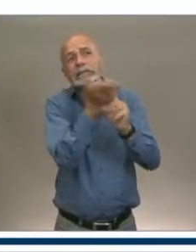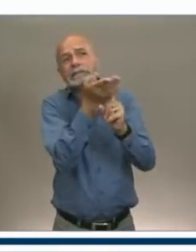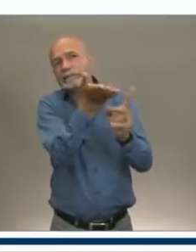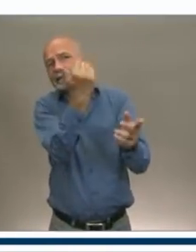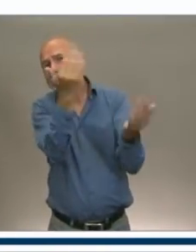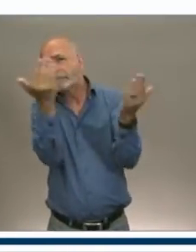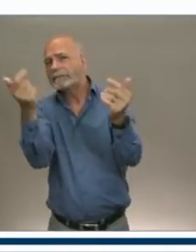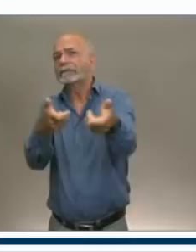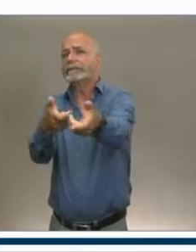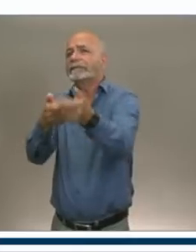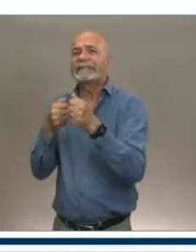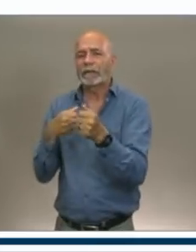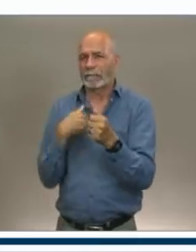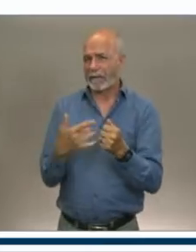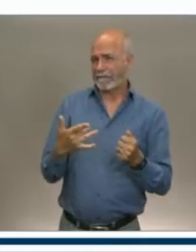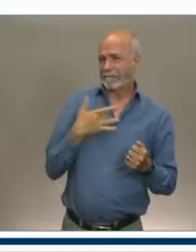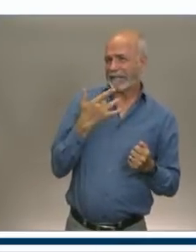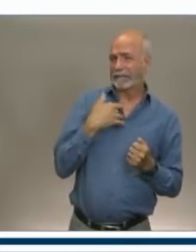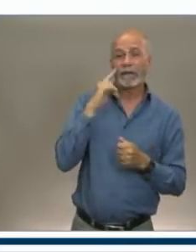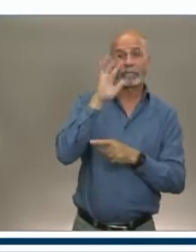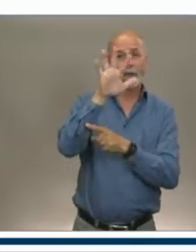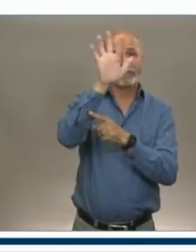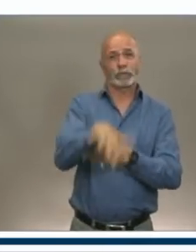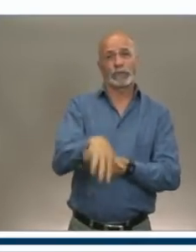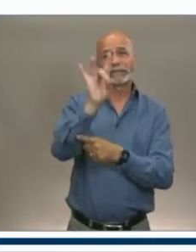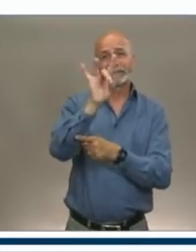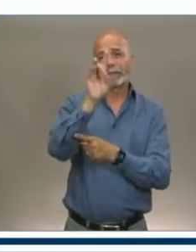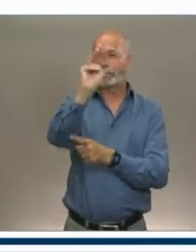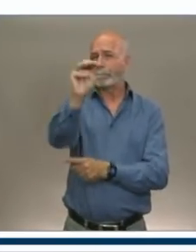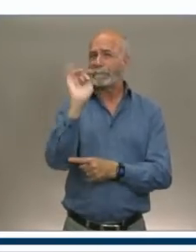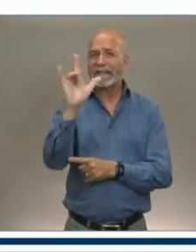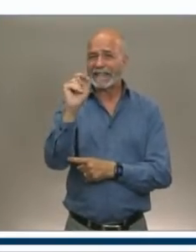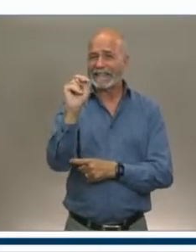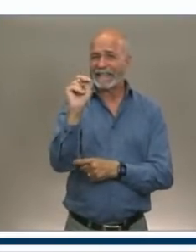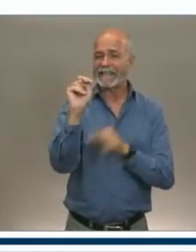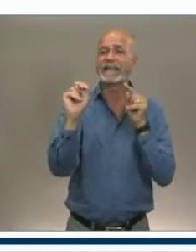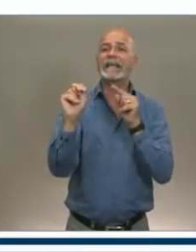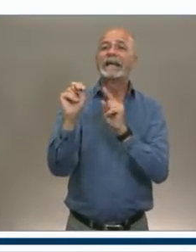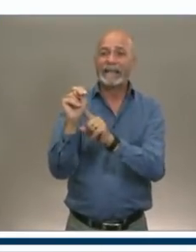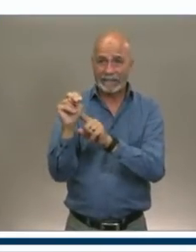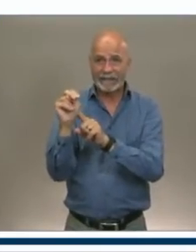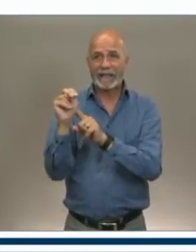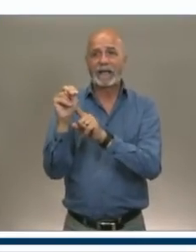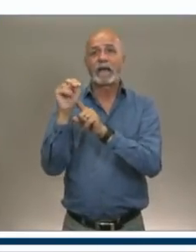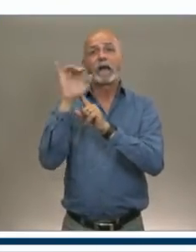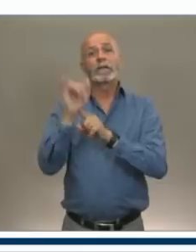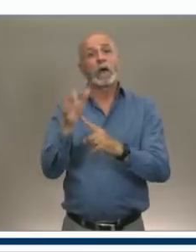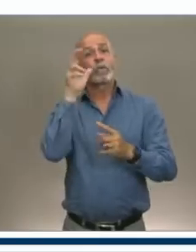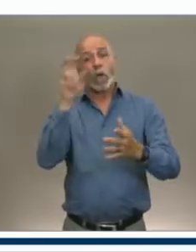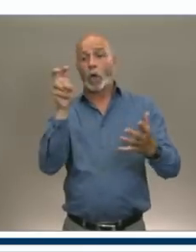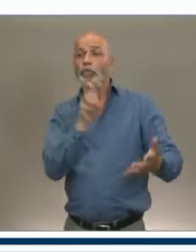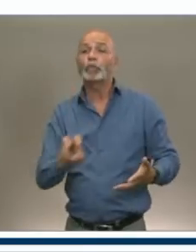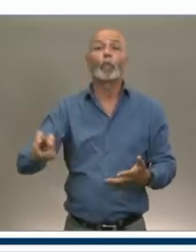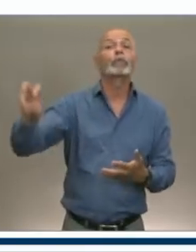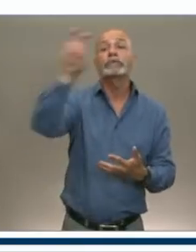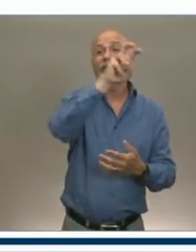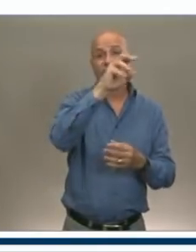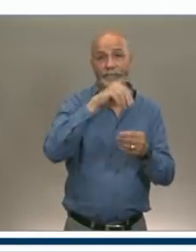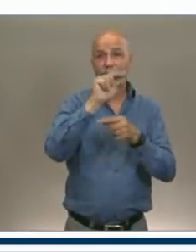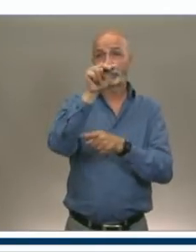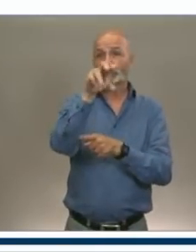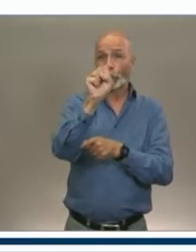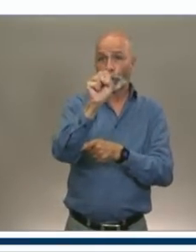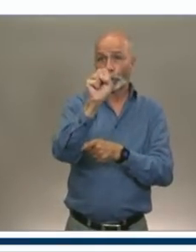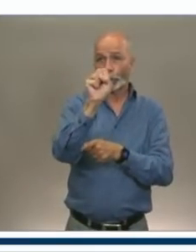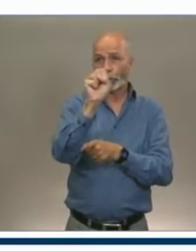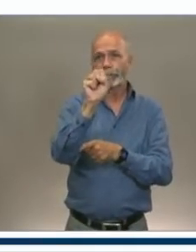marketing investment to $5.8 million. These campaigns designed by Tourism Nova Scotia will drive customers